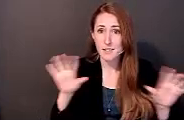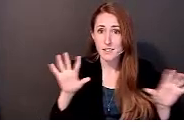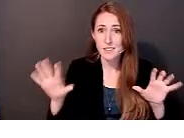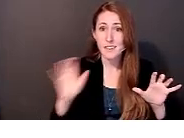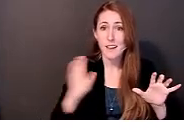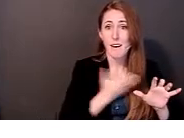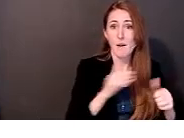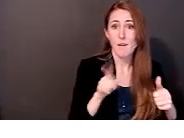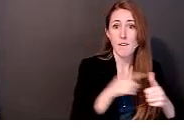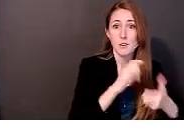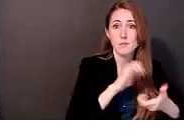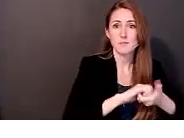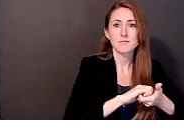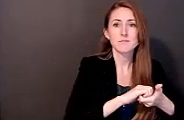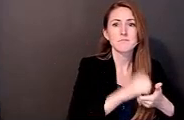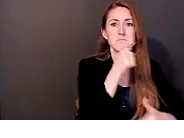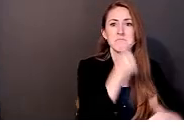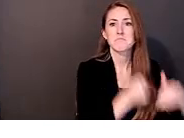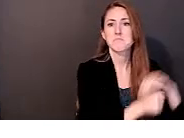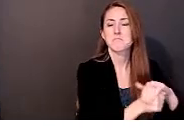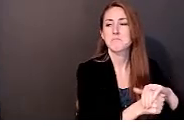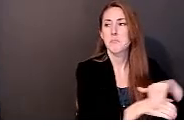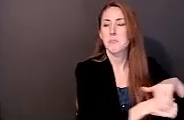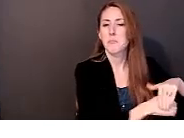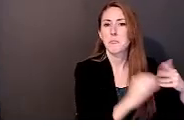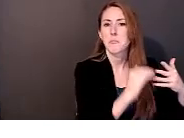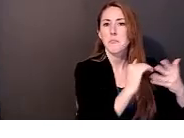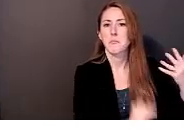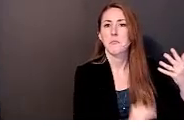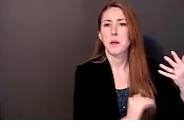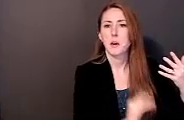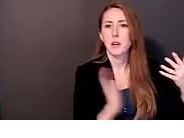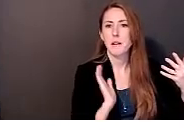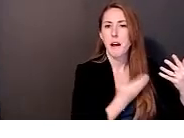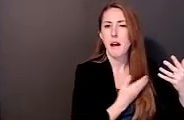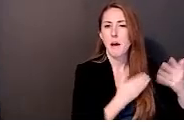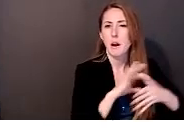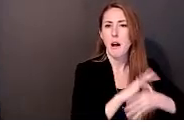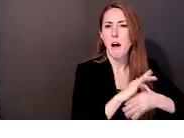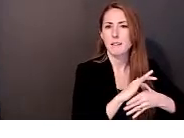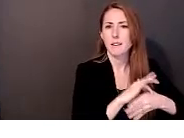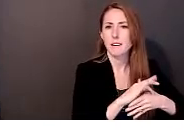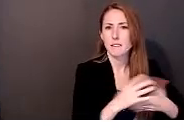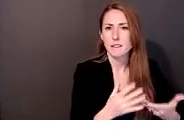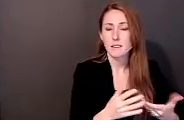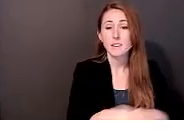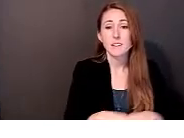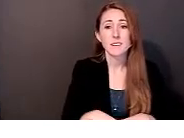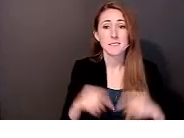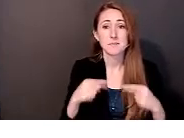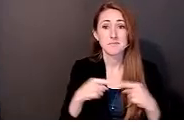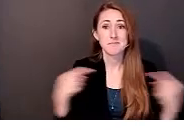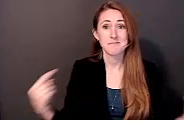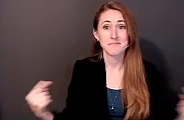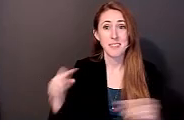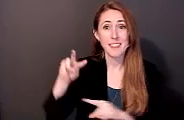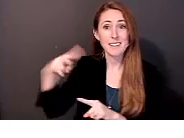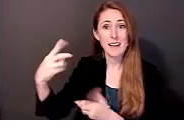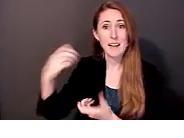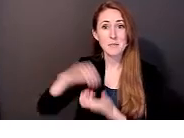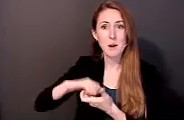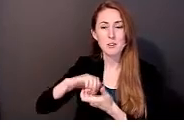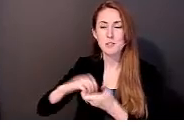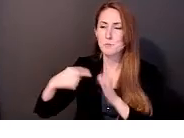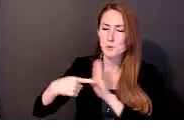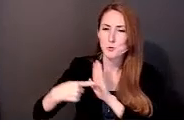buried our content in a way that de-emphasized us and our work. And in contrast, our second partnership showcased us and our work.